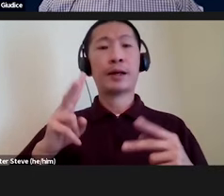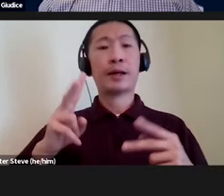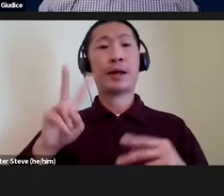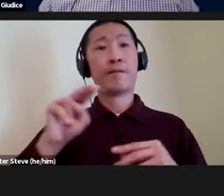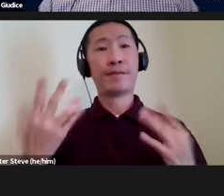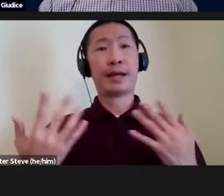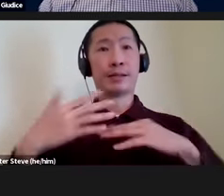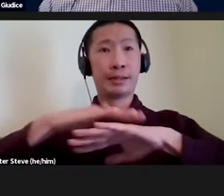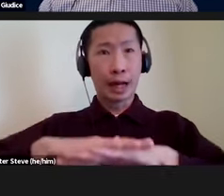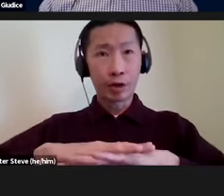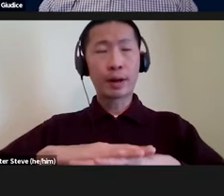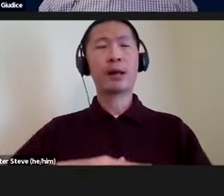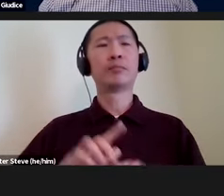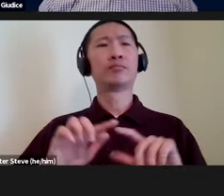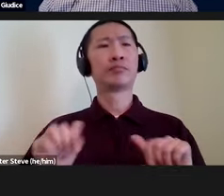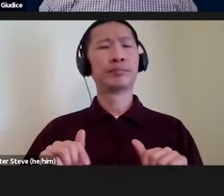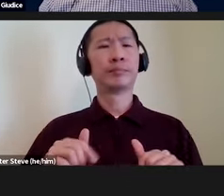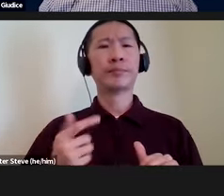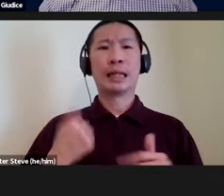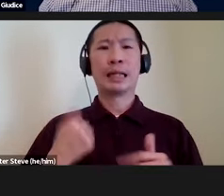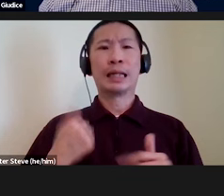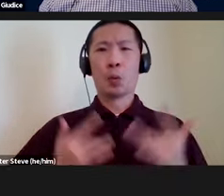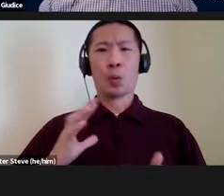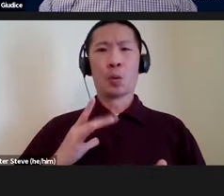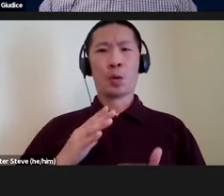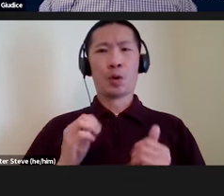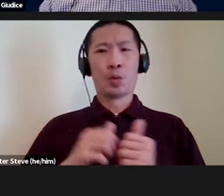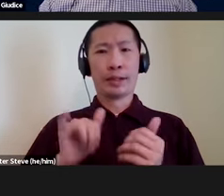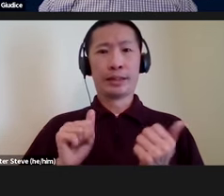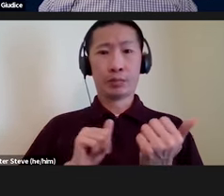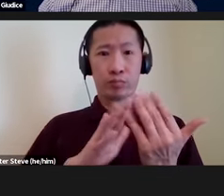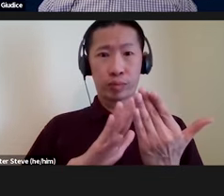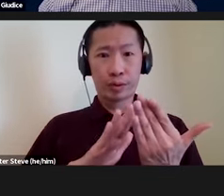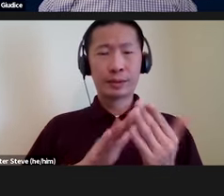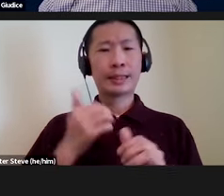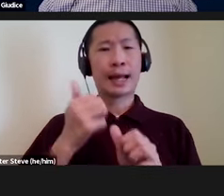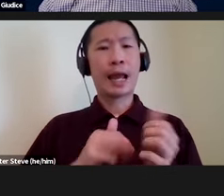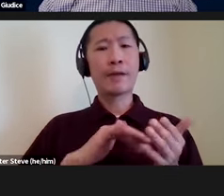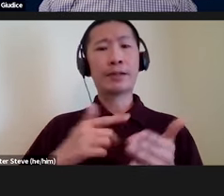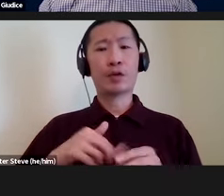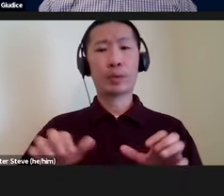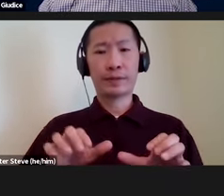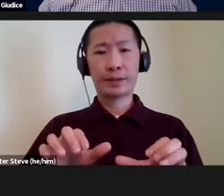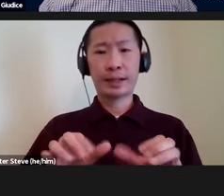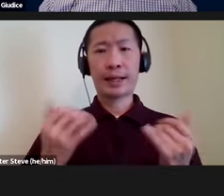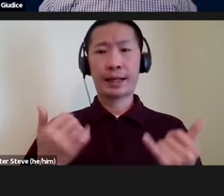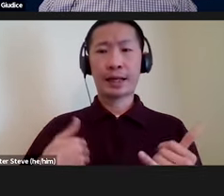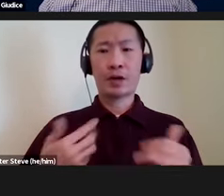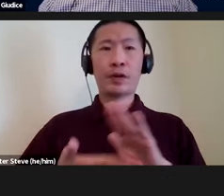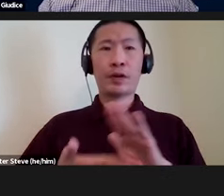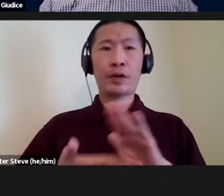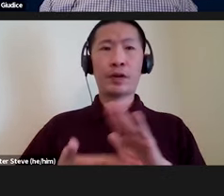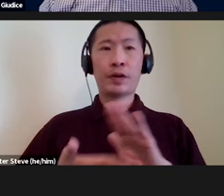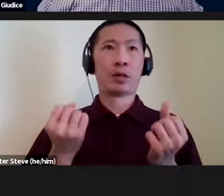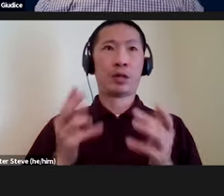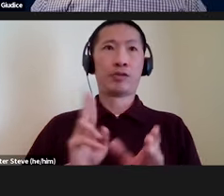And the reason I'm so excited about this approach is that every study we've done, and we've now run hundreds of